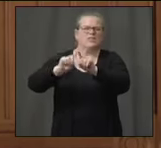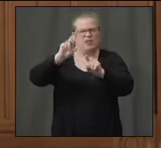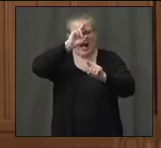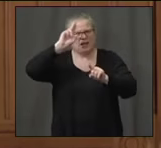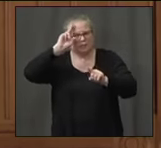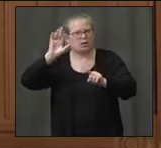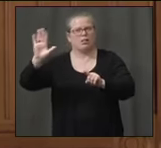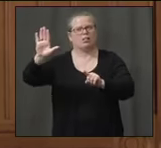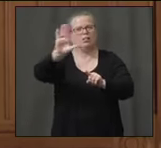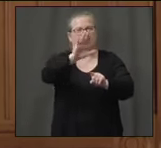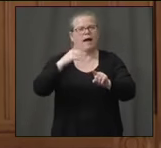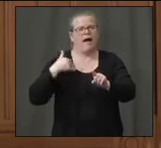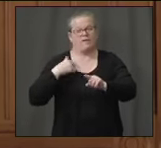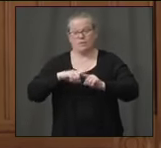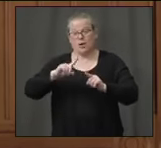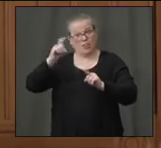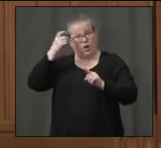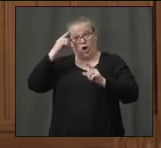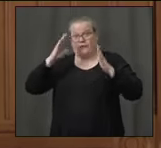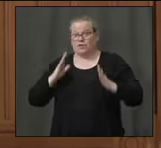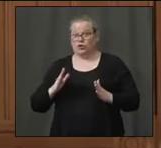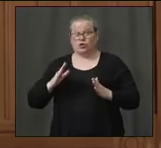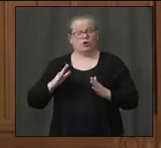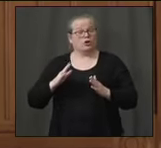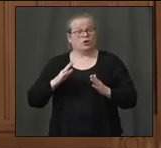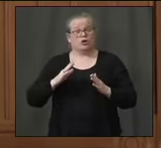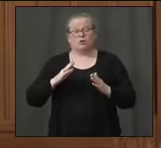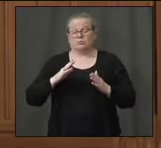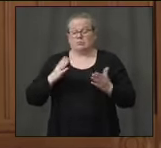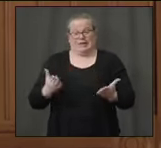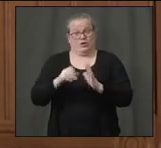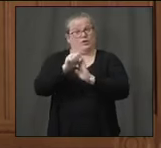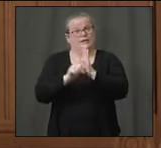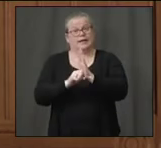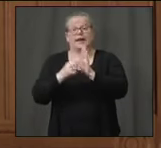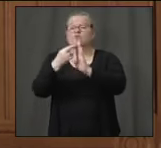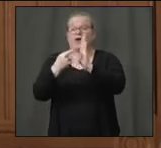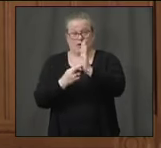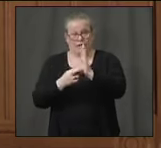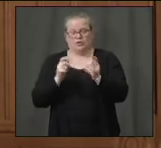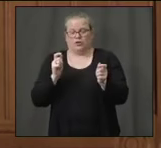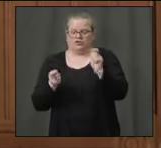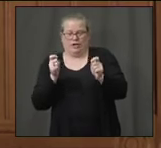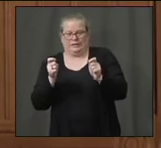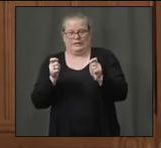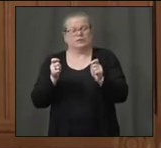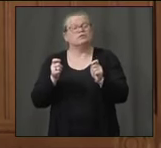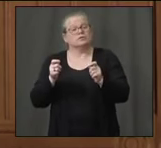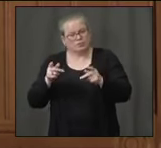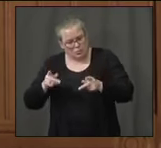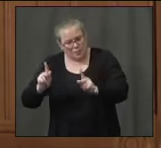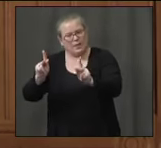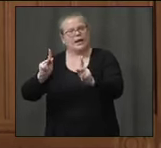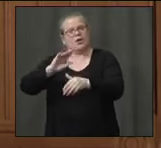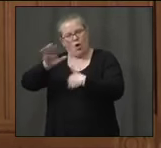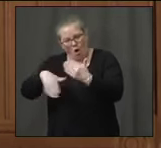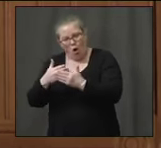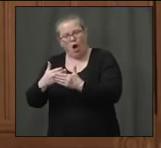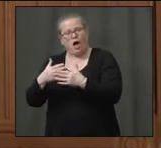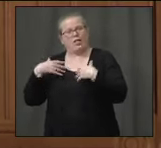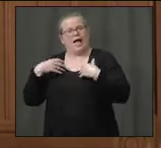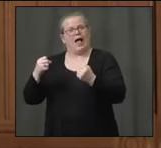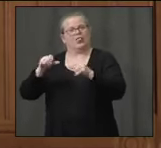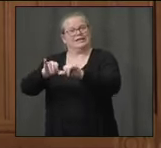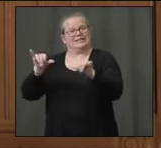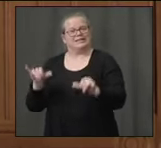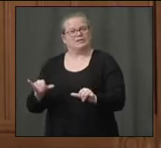and the state, because they are adjusting regulations that will make it permissible for all the health systems in the state to now reevaluate